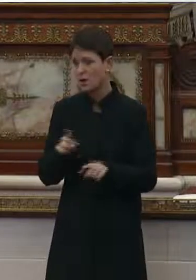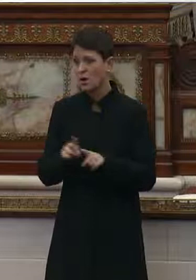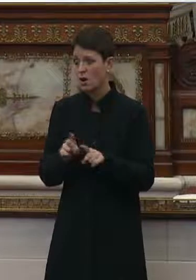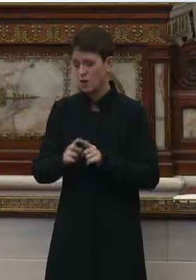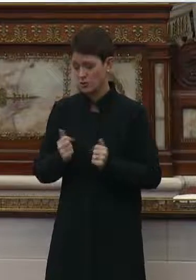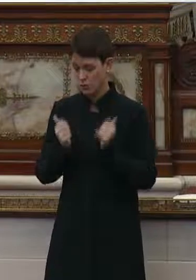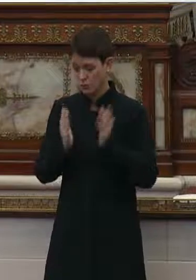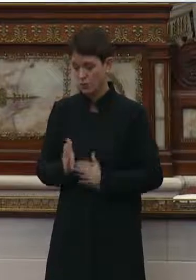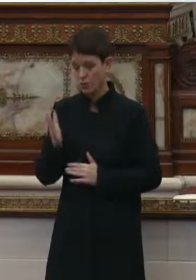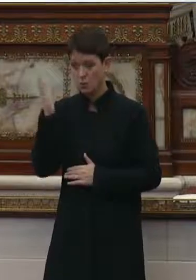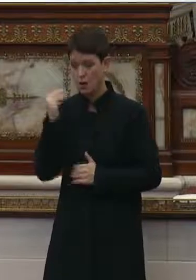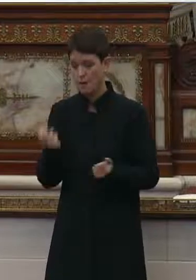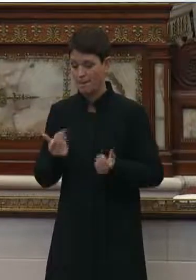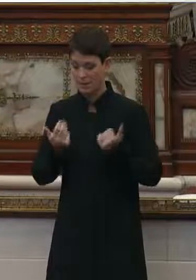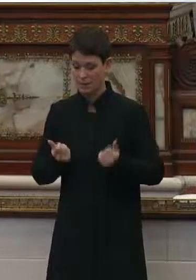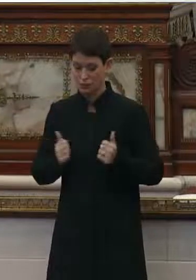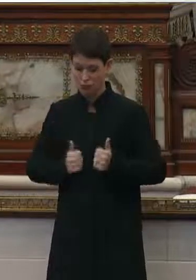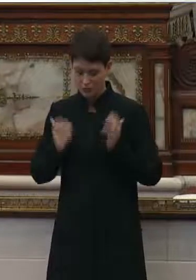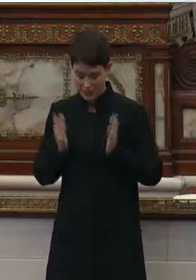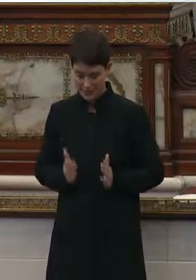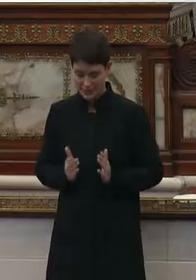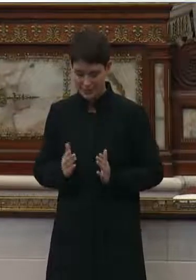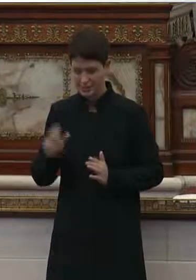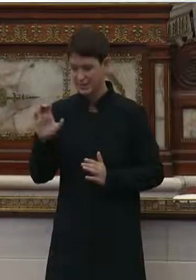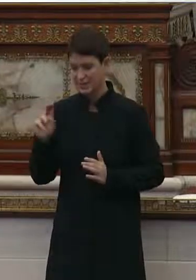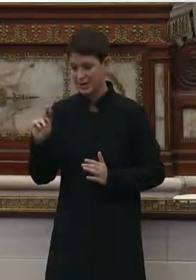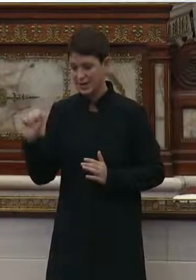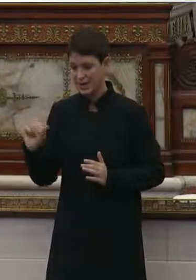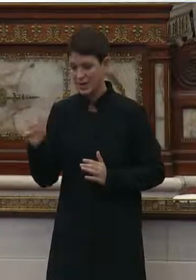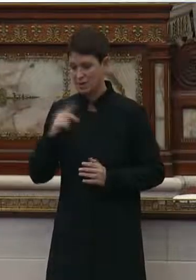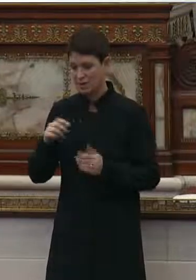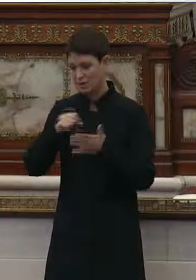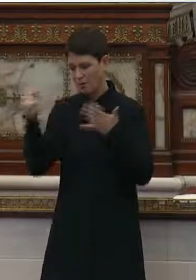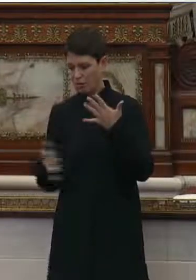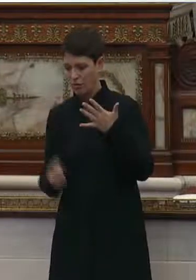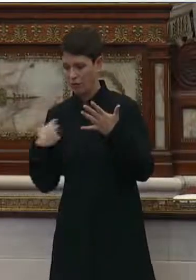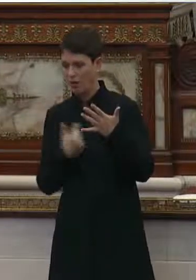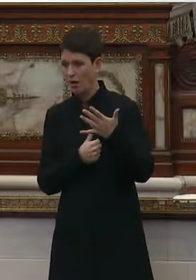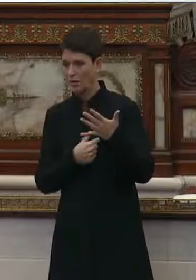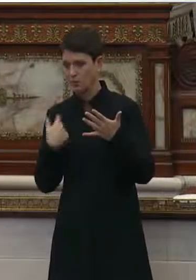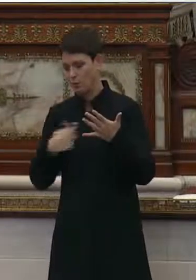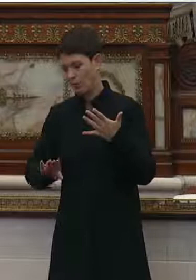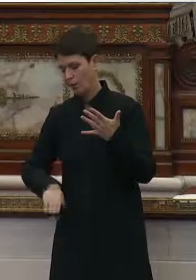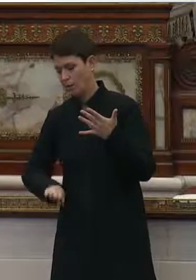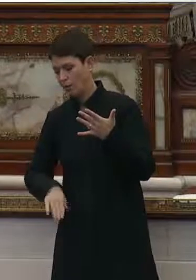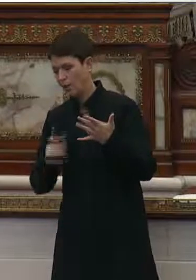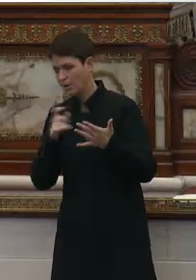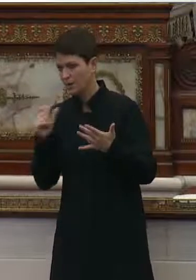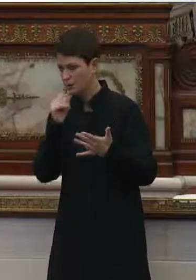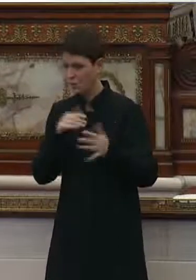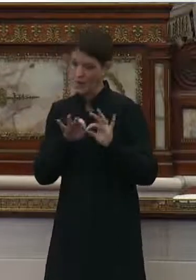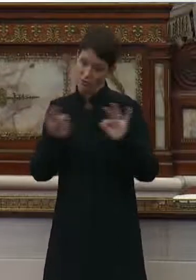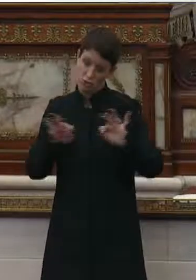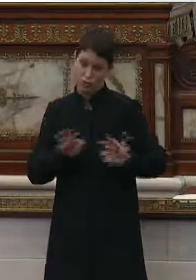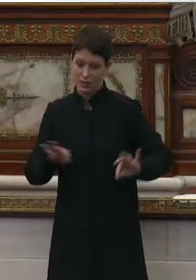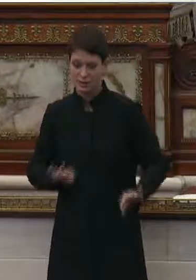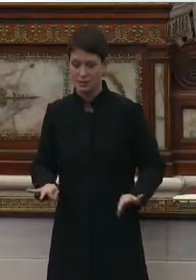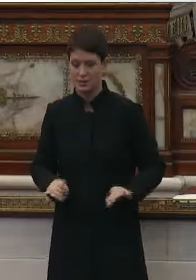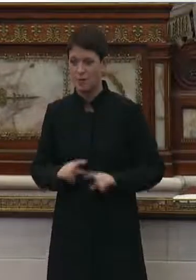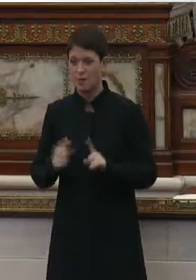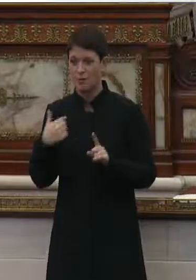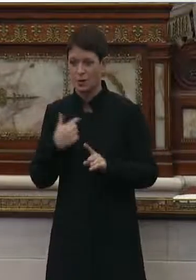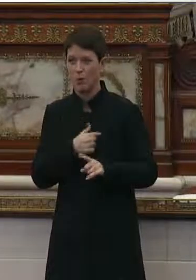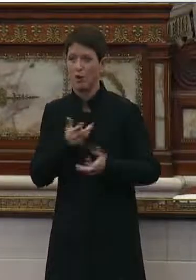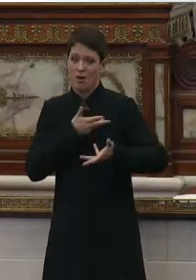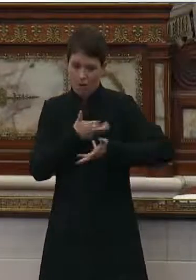the residents, because a lot of residents that like CNAs, you know, people put us on the bottom of the food chain because we don't have all the degrees. But we are